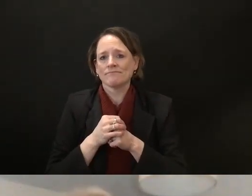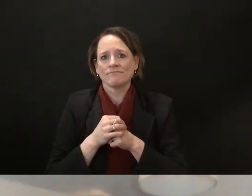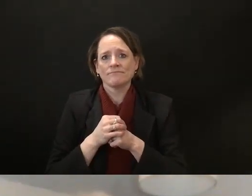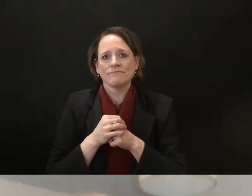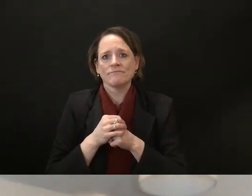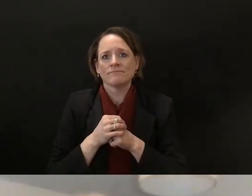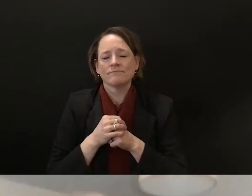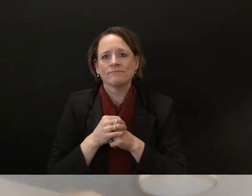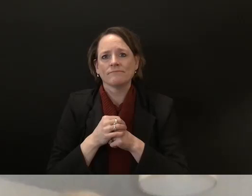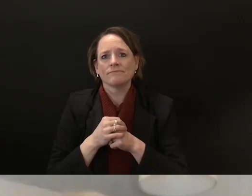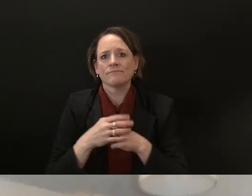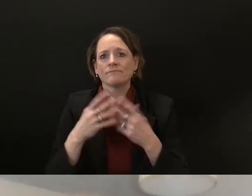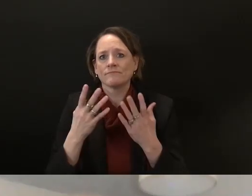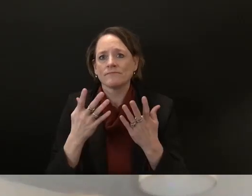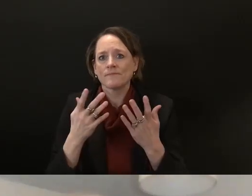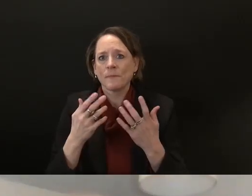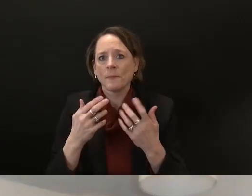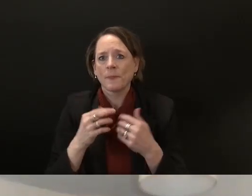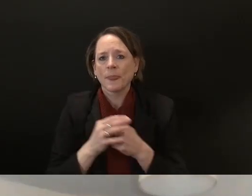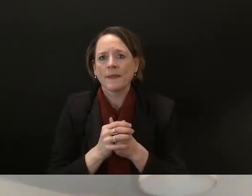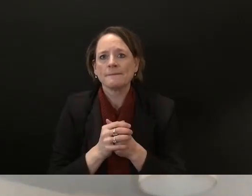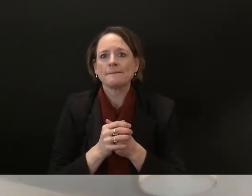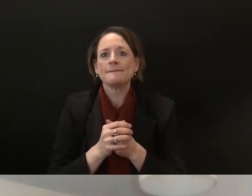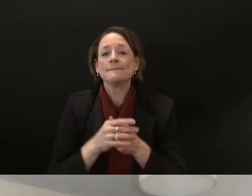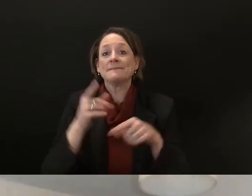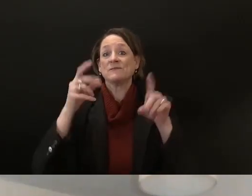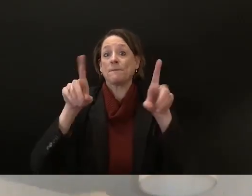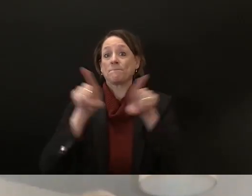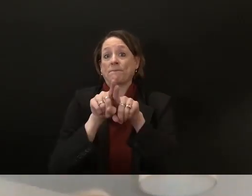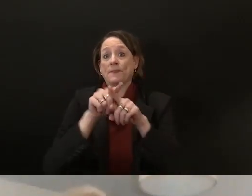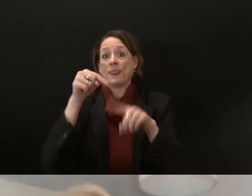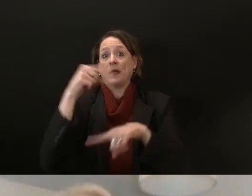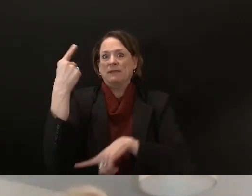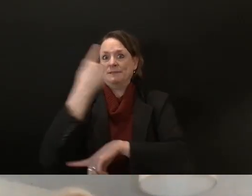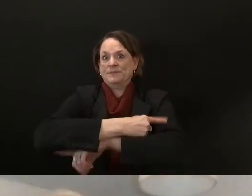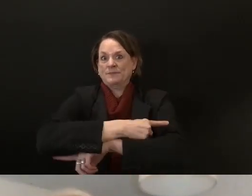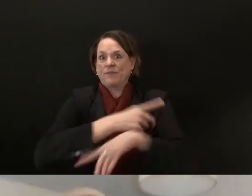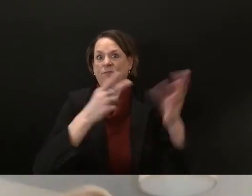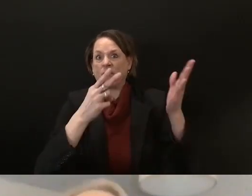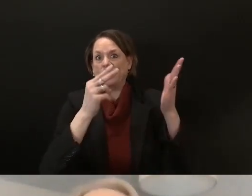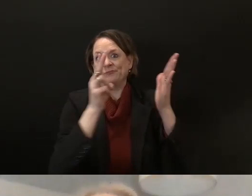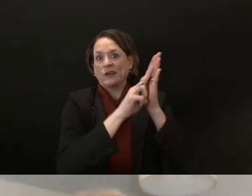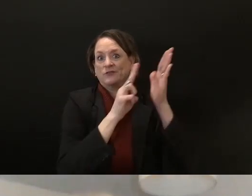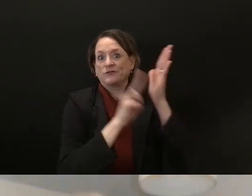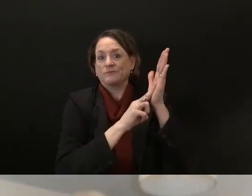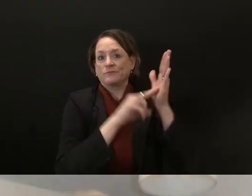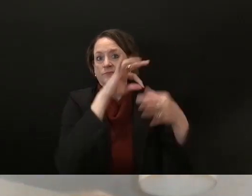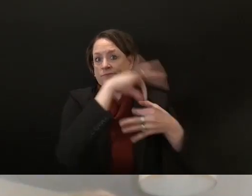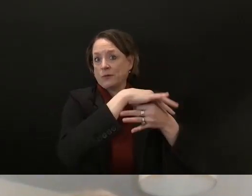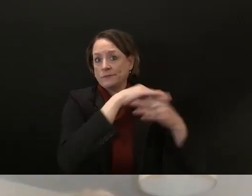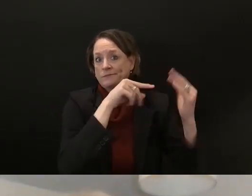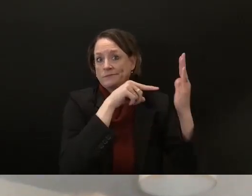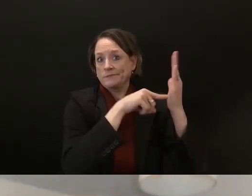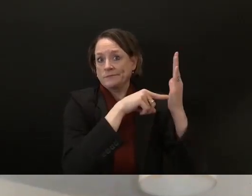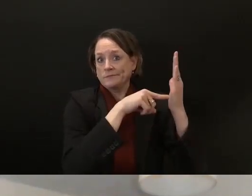registration and now we've got the anti-democracy party i guess i'd call them looking